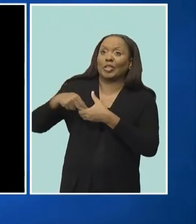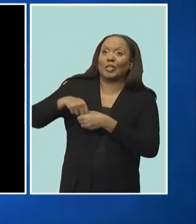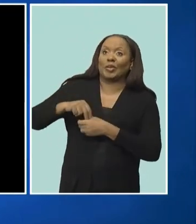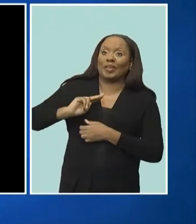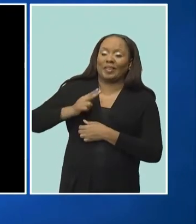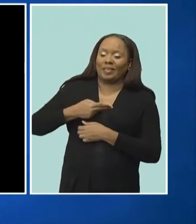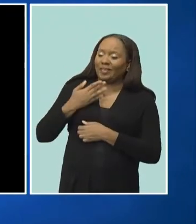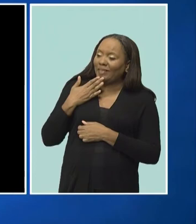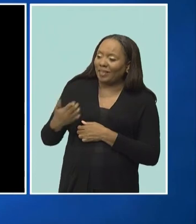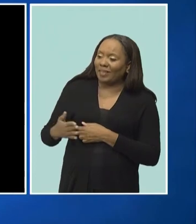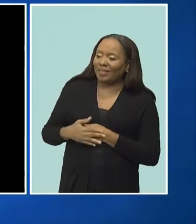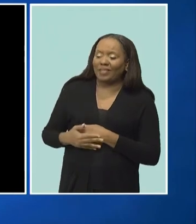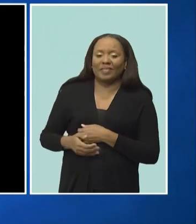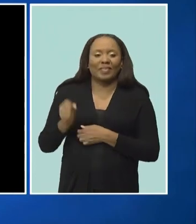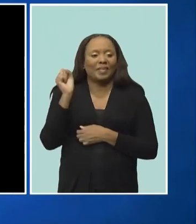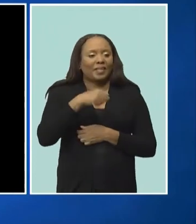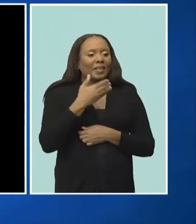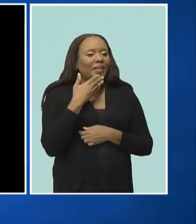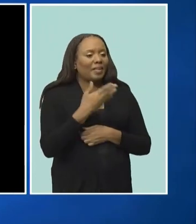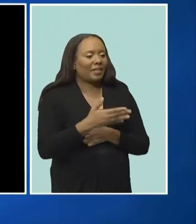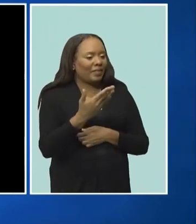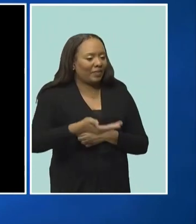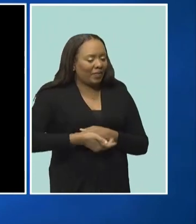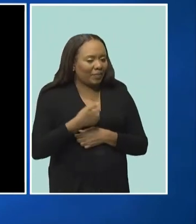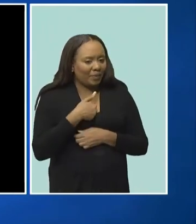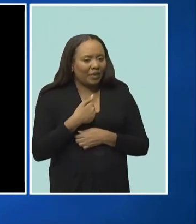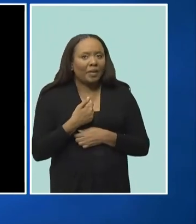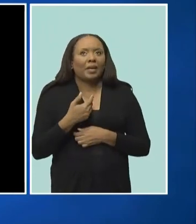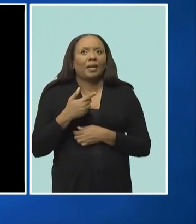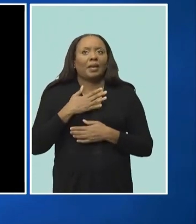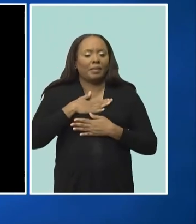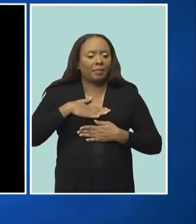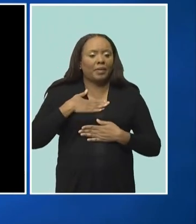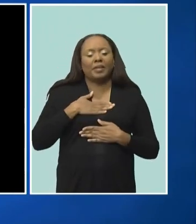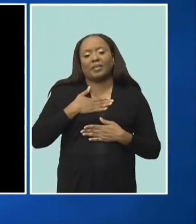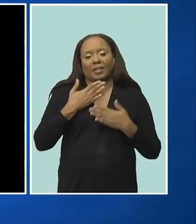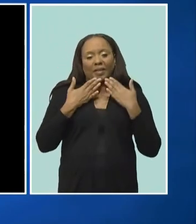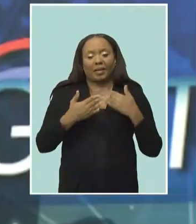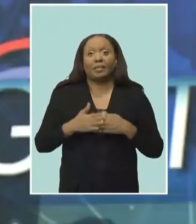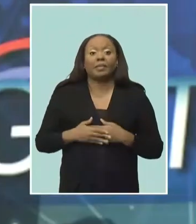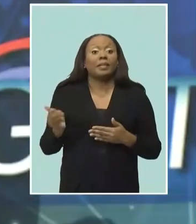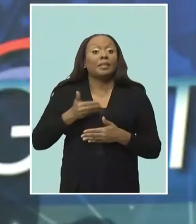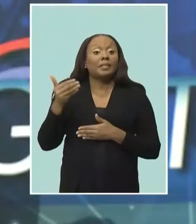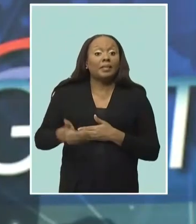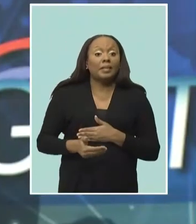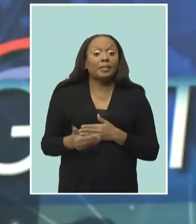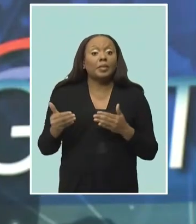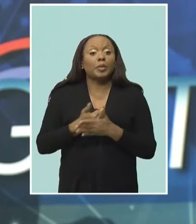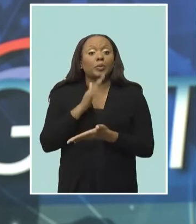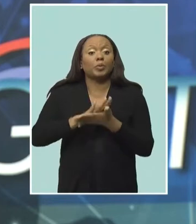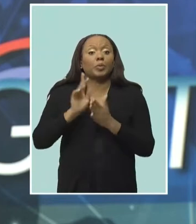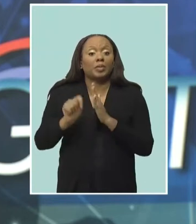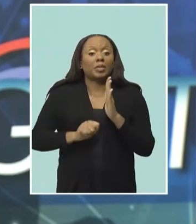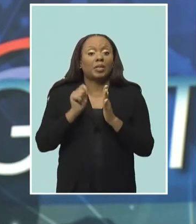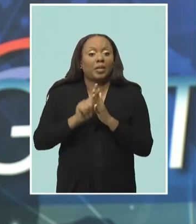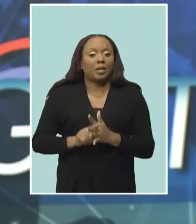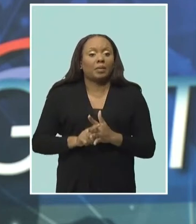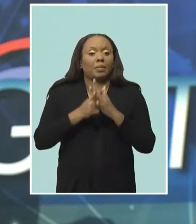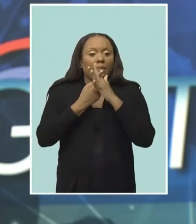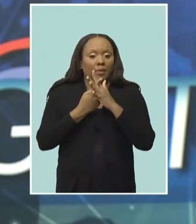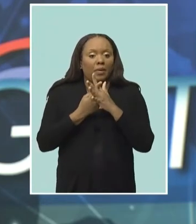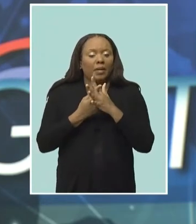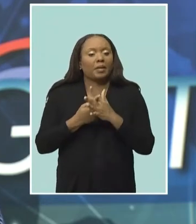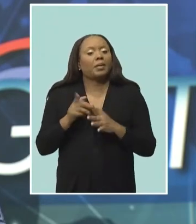this evening, Mr. Haynes. Yes, thanks for having me, Wendy, and I appreciate it very much. Coming up, the new turn begins with an environmentally